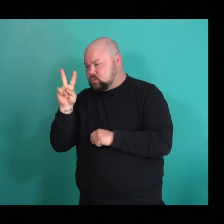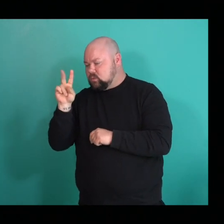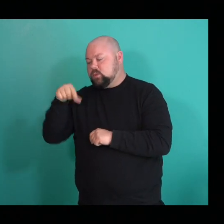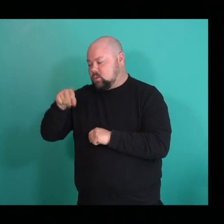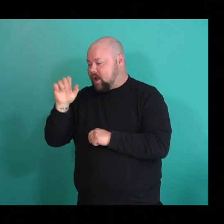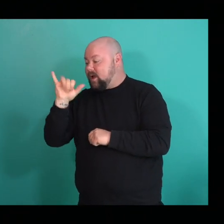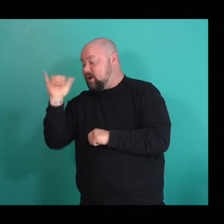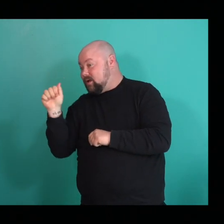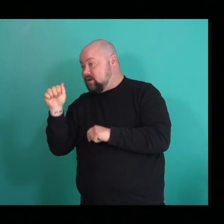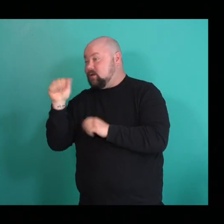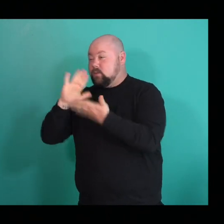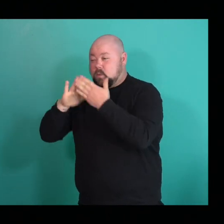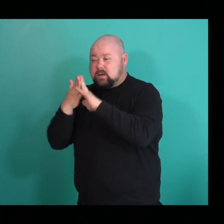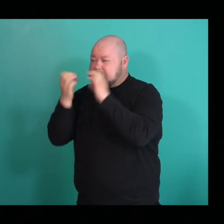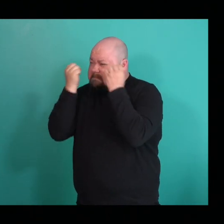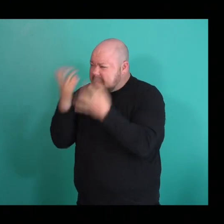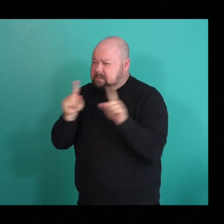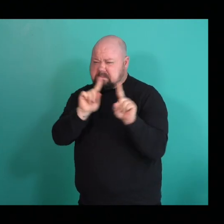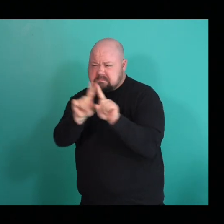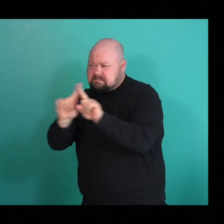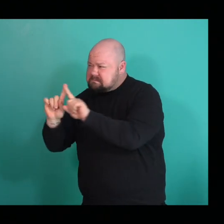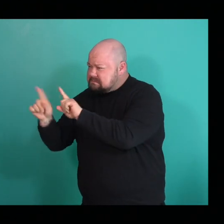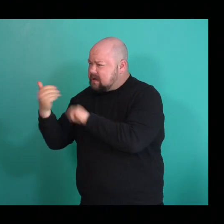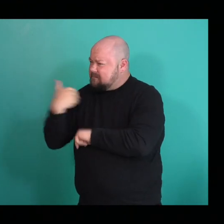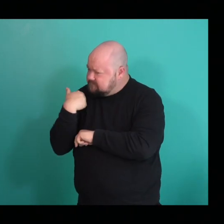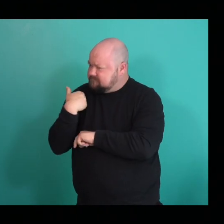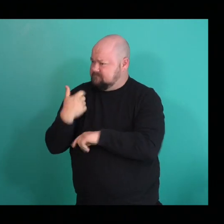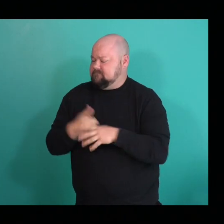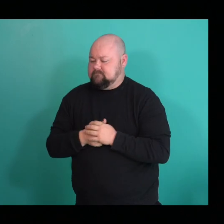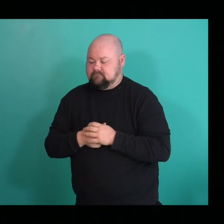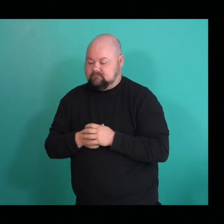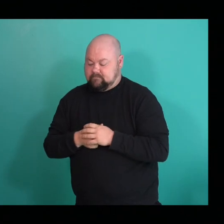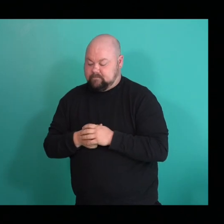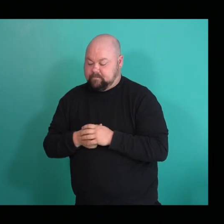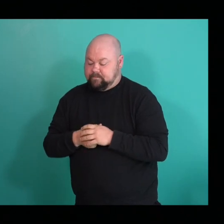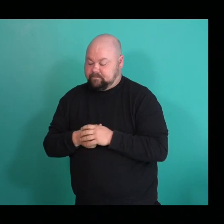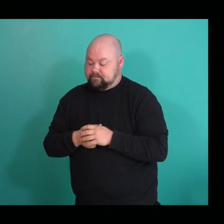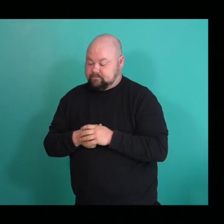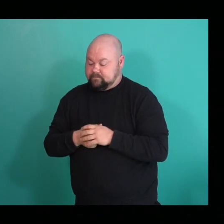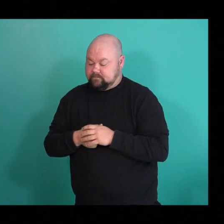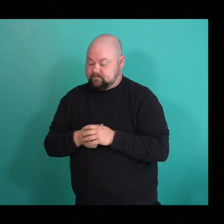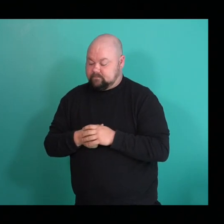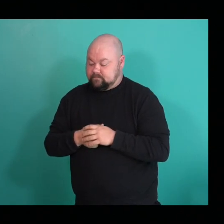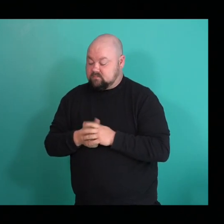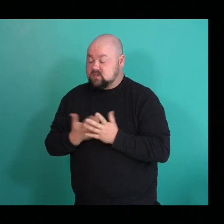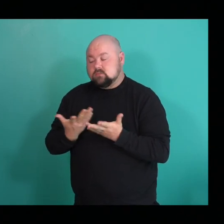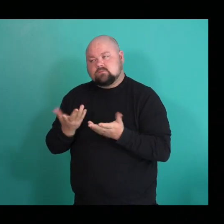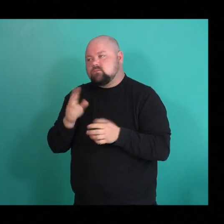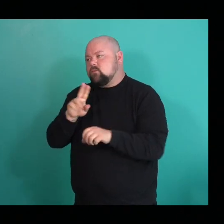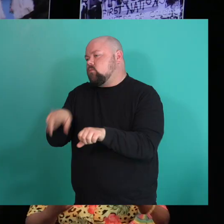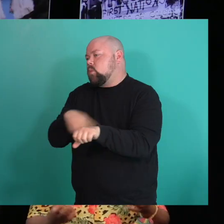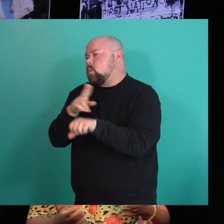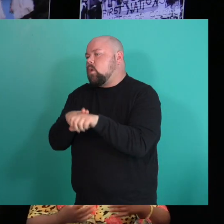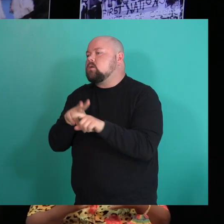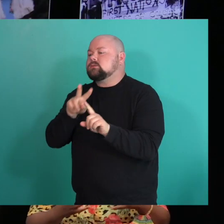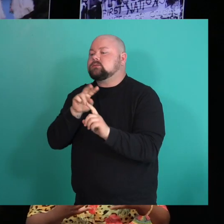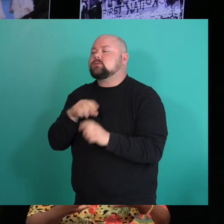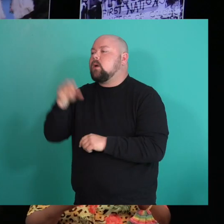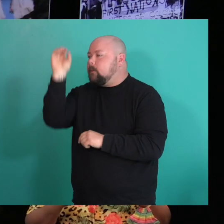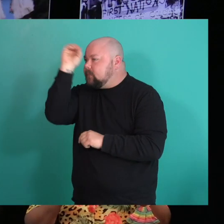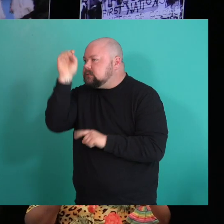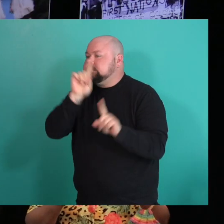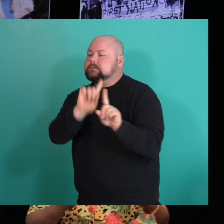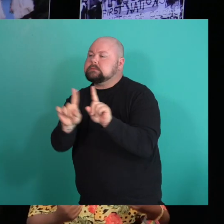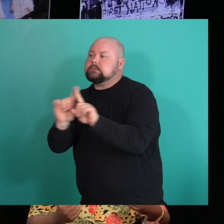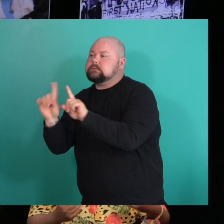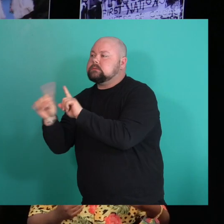I think that there are people that sort of have differing opinions on that, but I do think it's important just